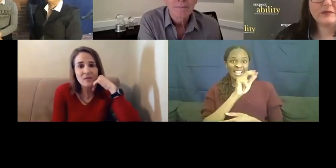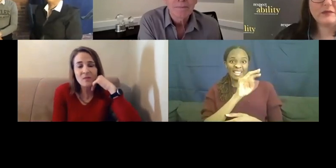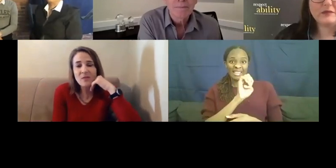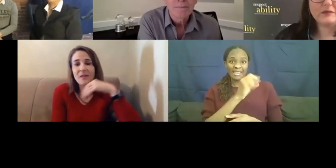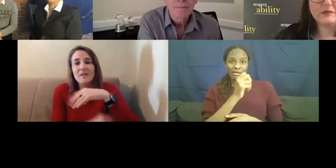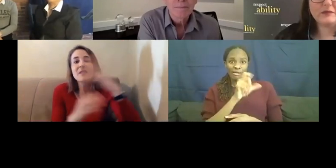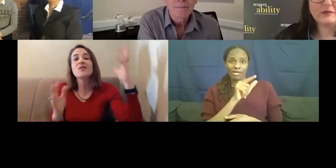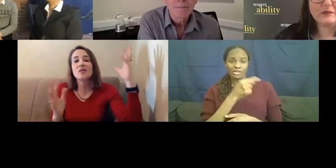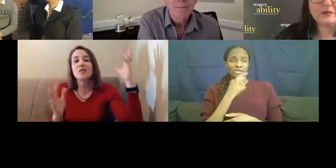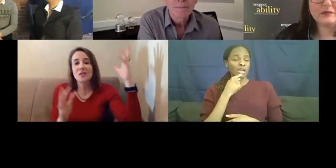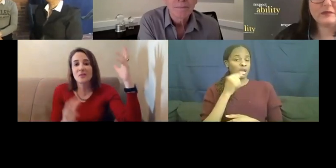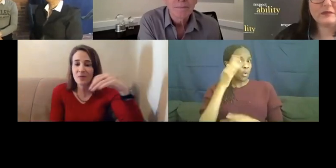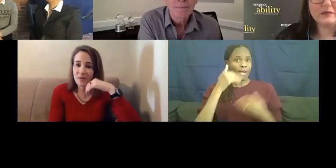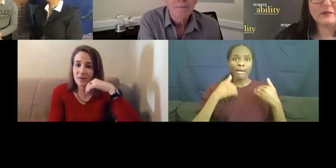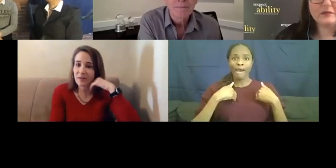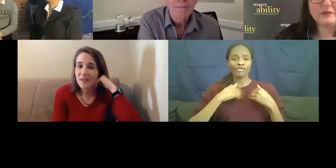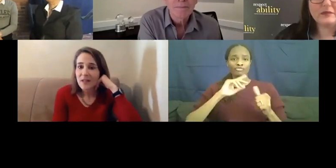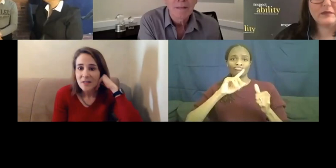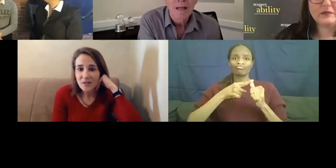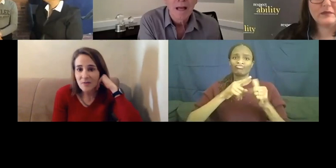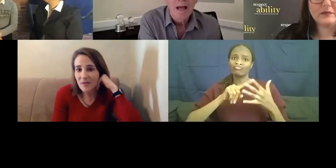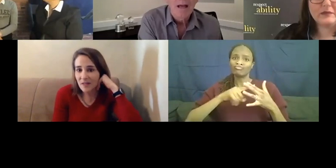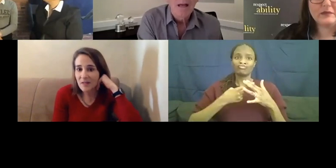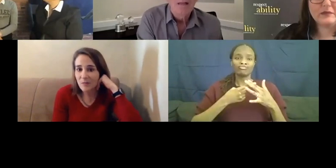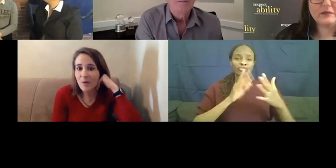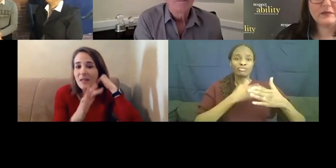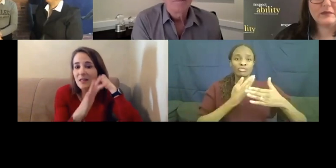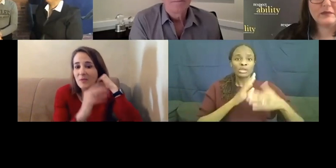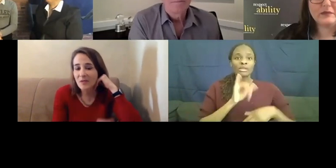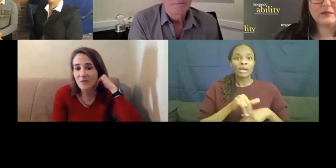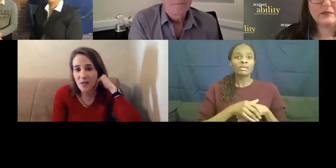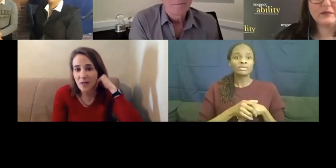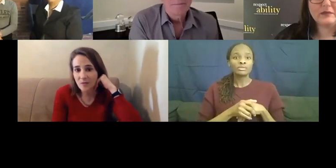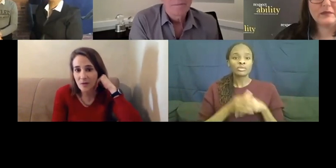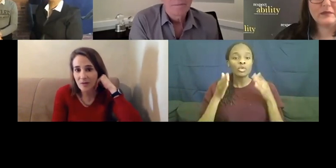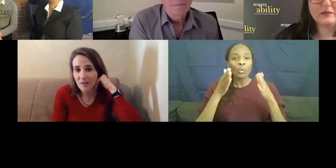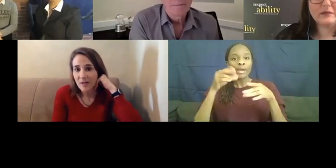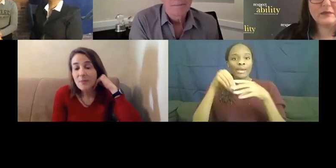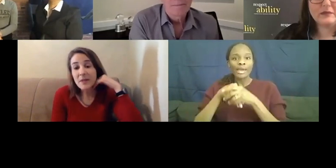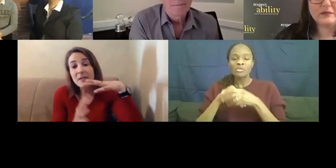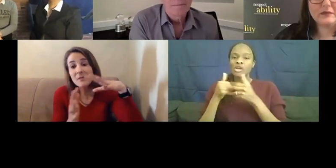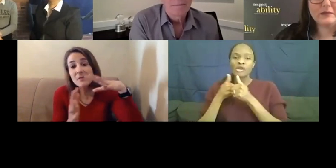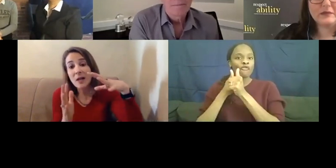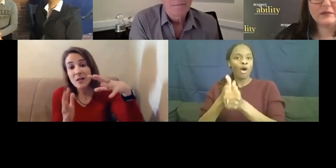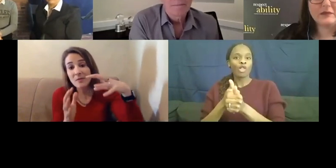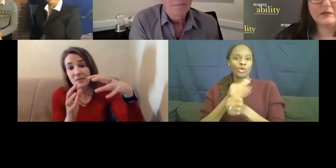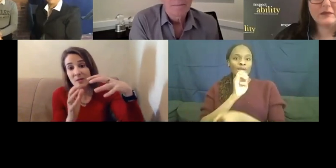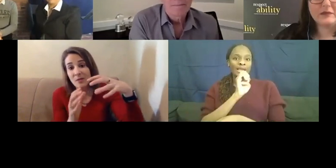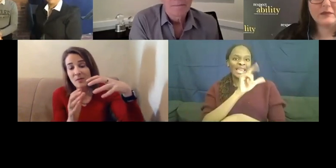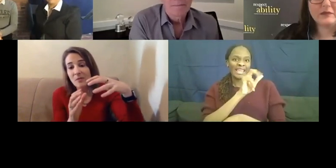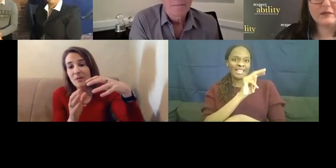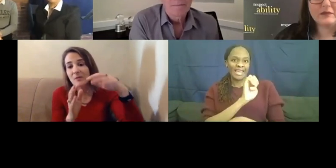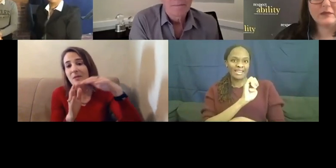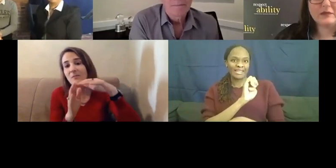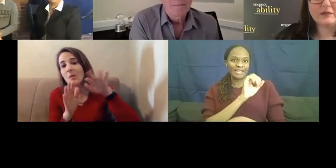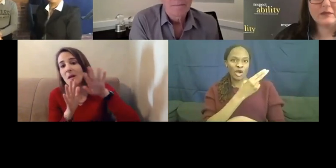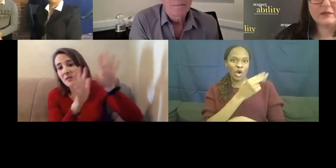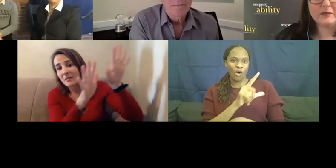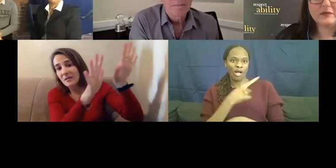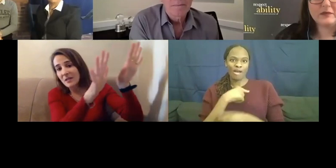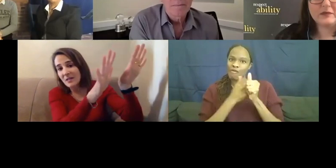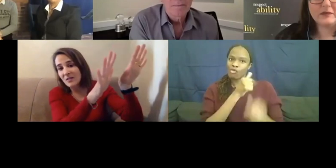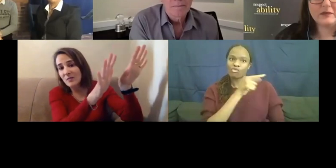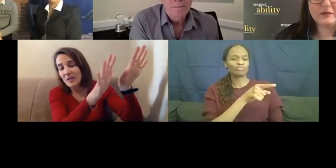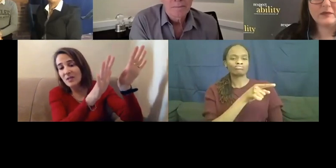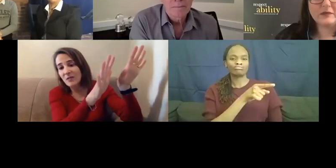original music and this is just what I'm doing. So the way in was to follow her, but in following what she was doing, we went